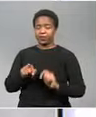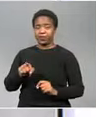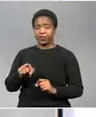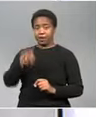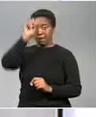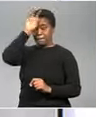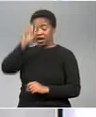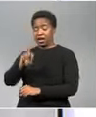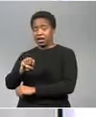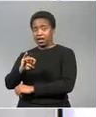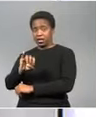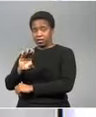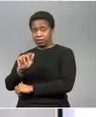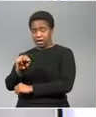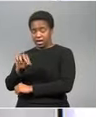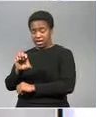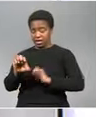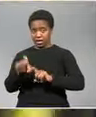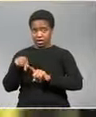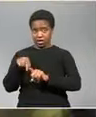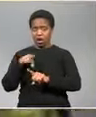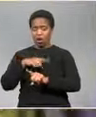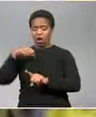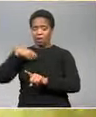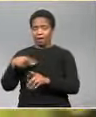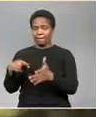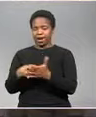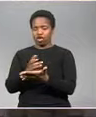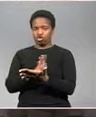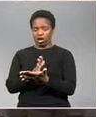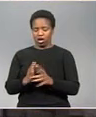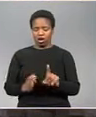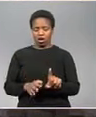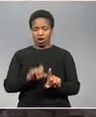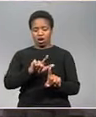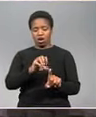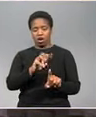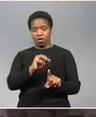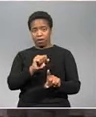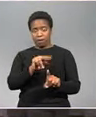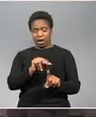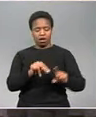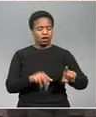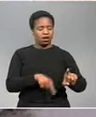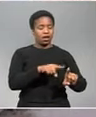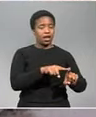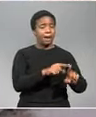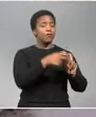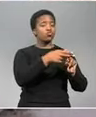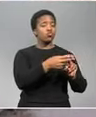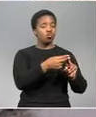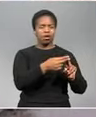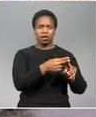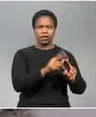plan to buy all share of a lonman struggling um platinum miner and amku went to the competition